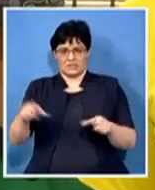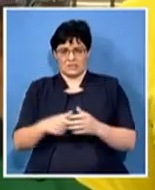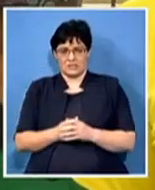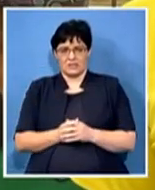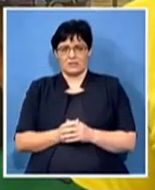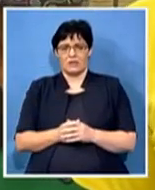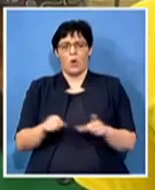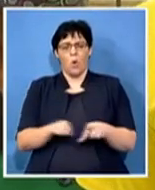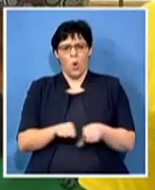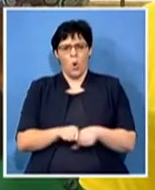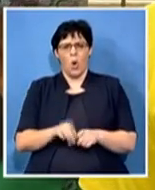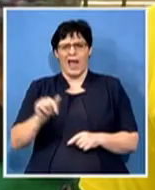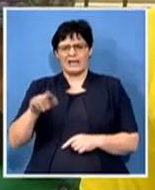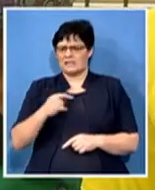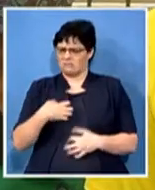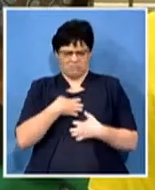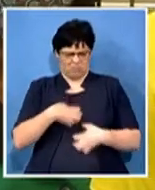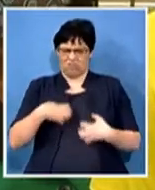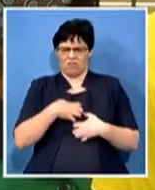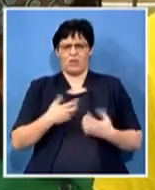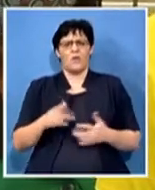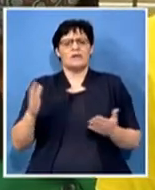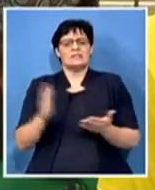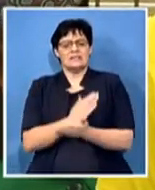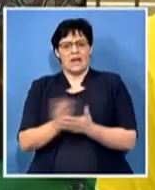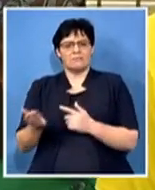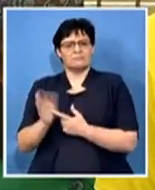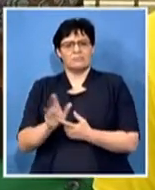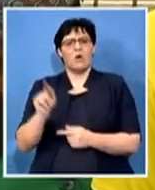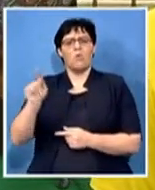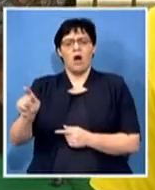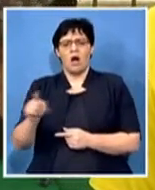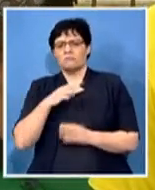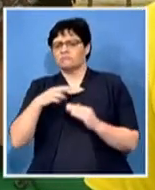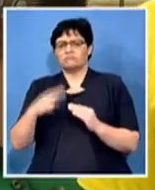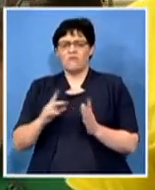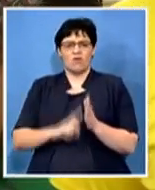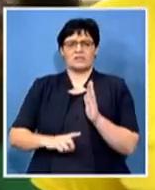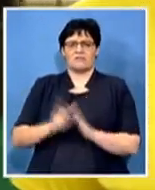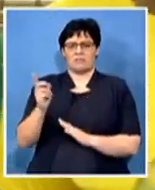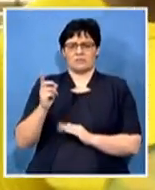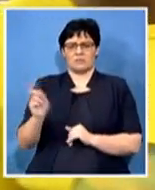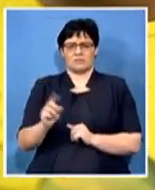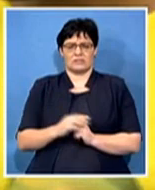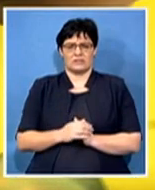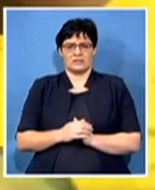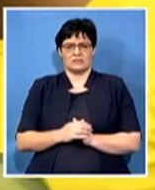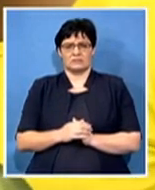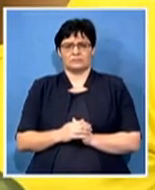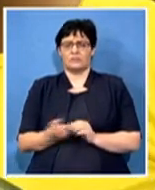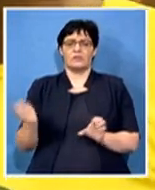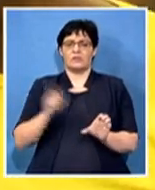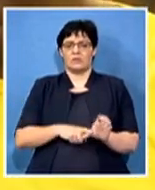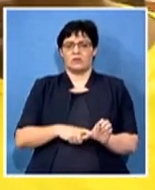just going to talk to some of them to hear what their reaction to the developments here are. Right now, joining us is Topito Mukhele. You are a supporter